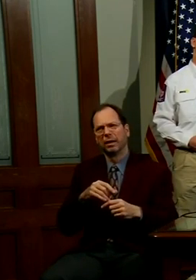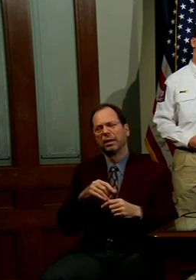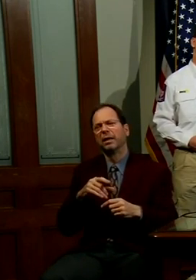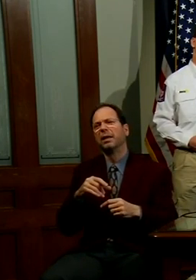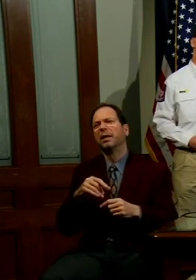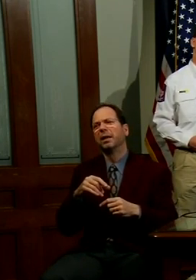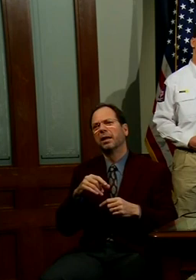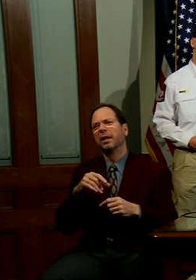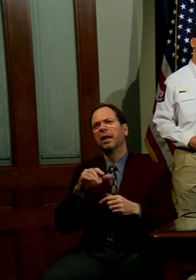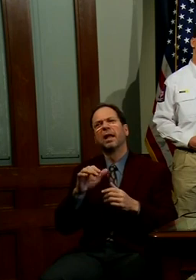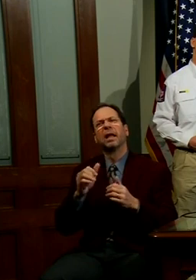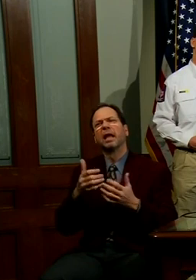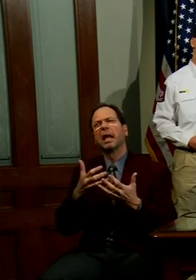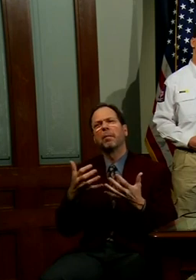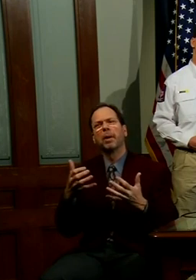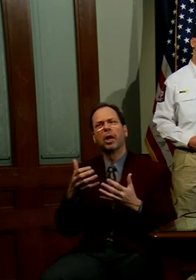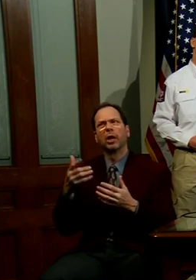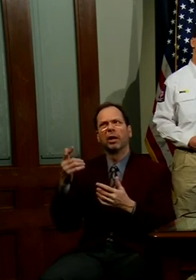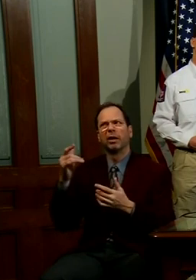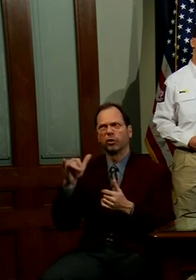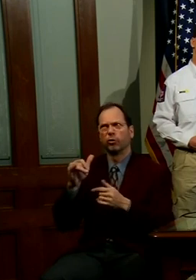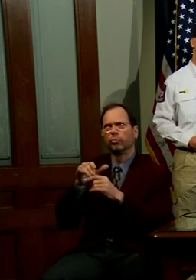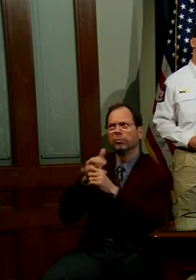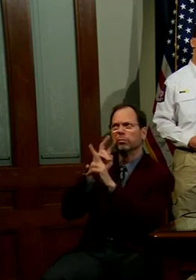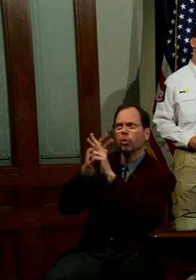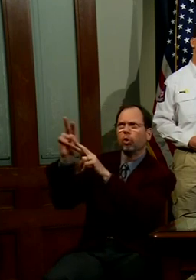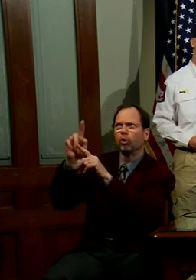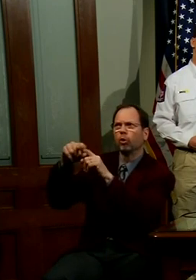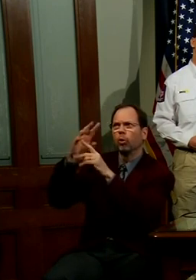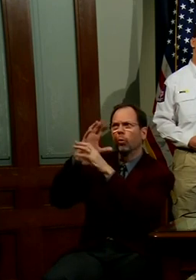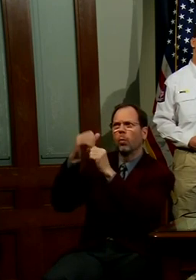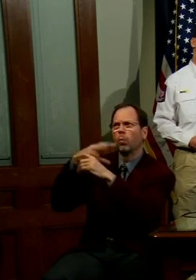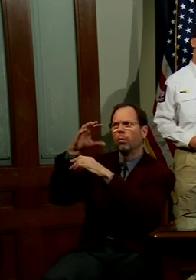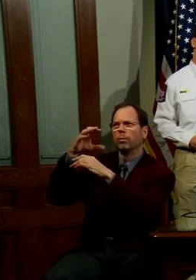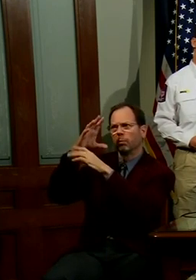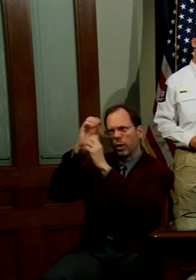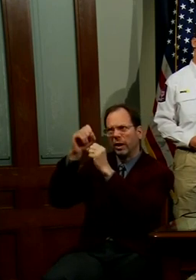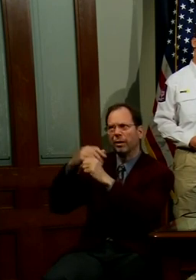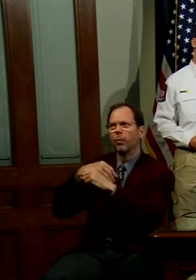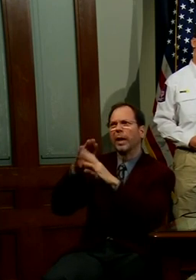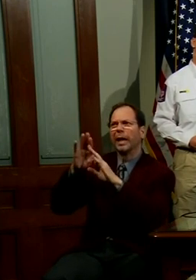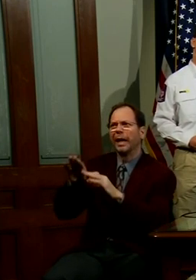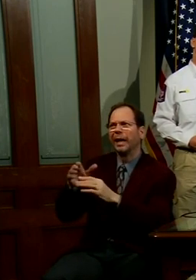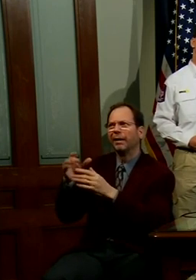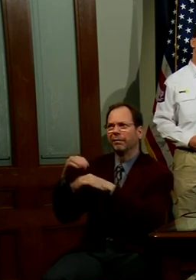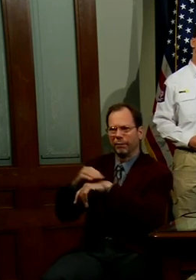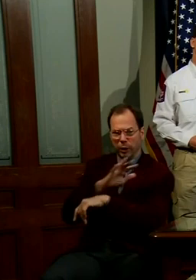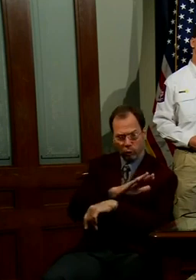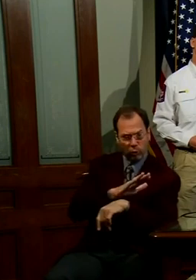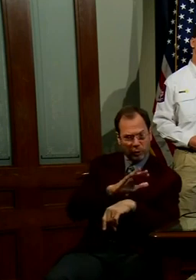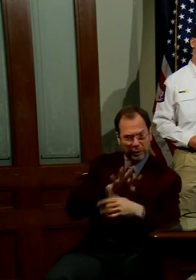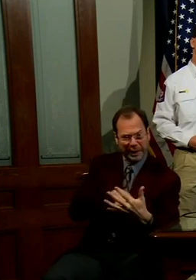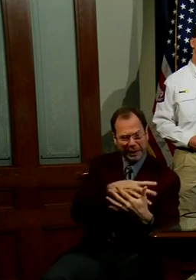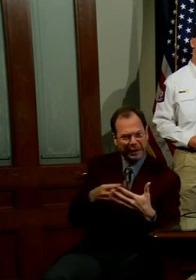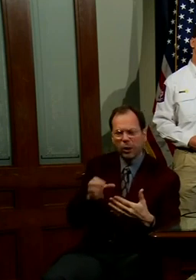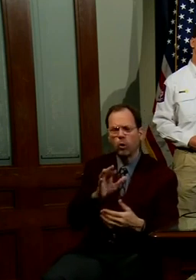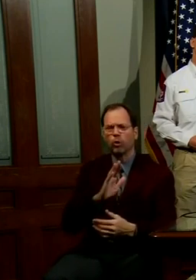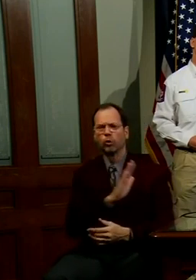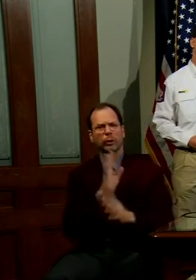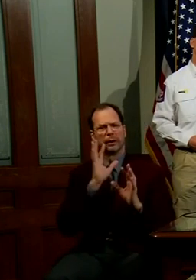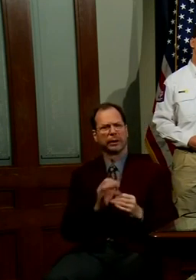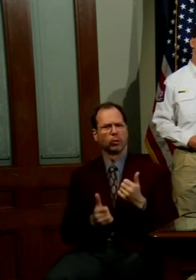How much are you being guided by what's coming from the White House in terms of your own timetable, or is that really your own discretion?